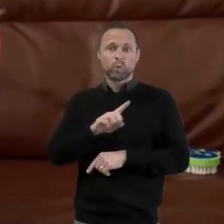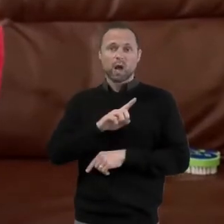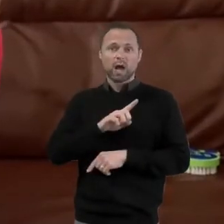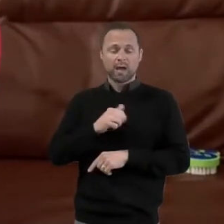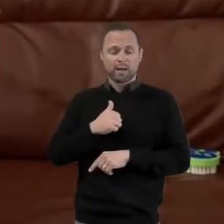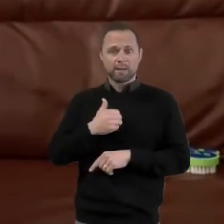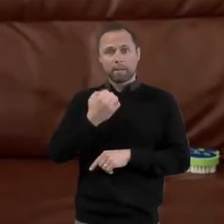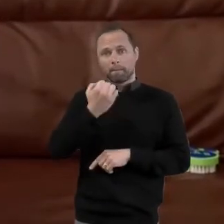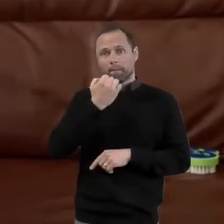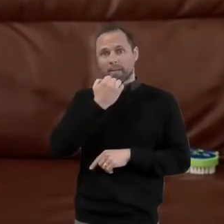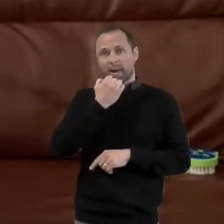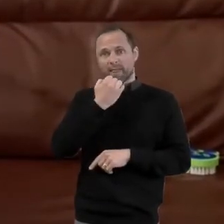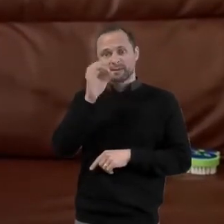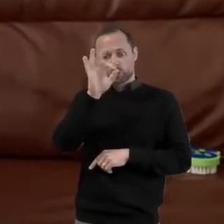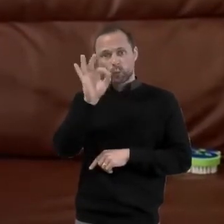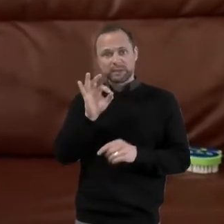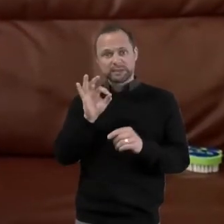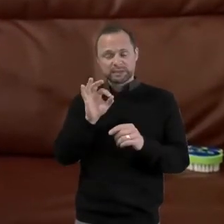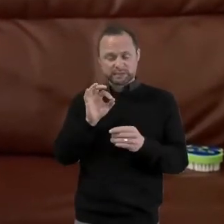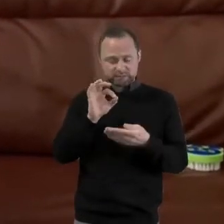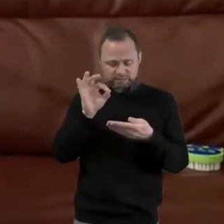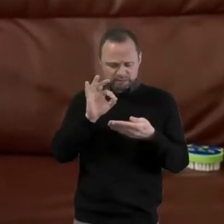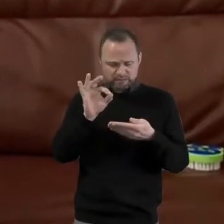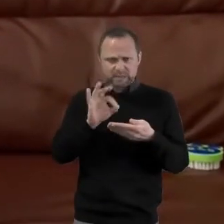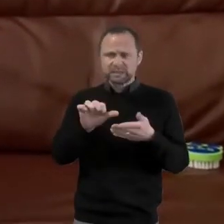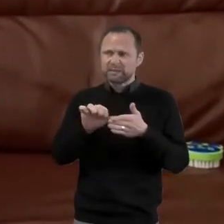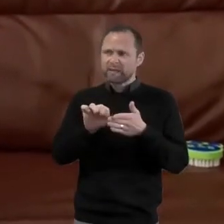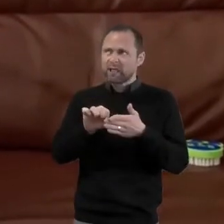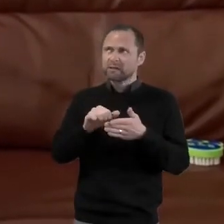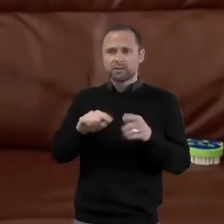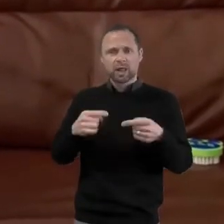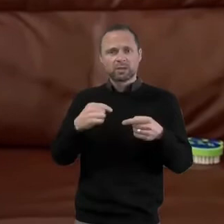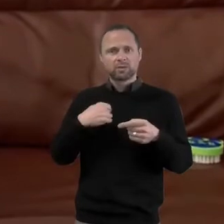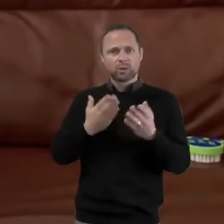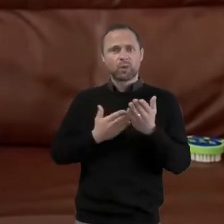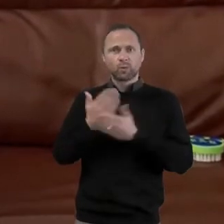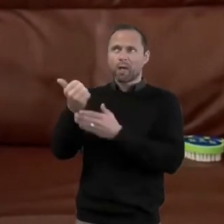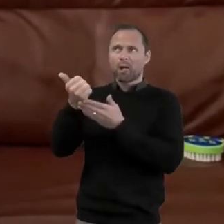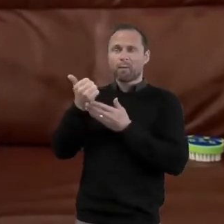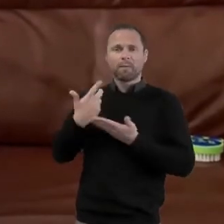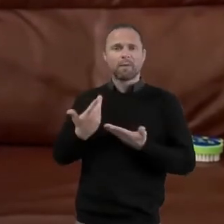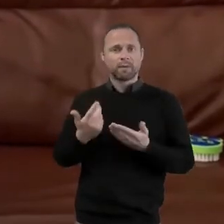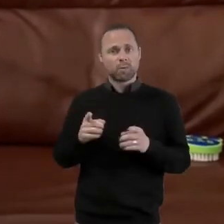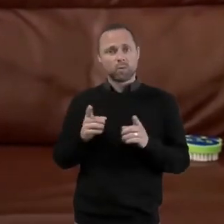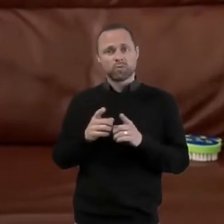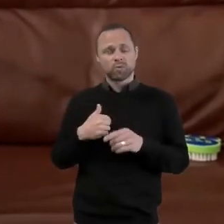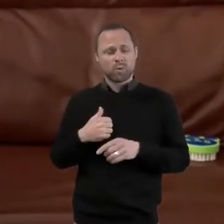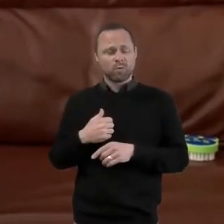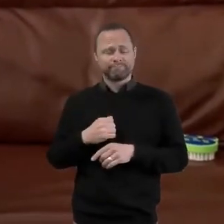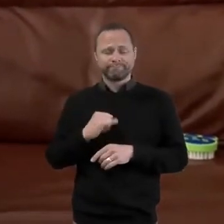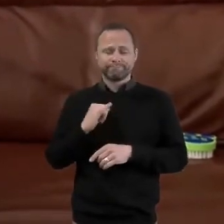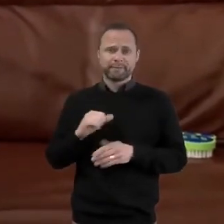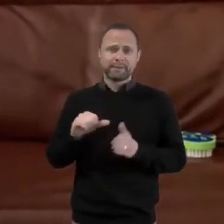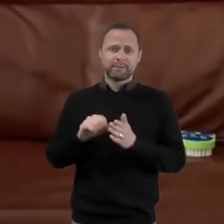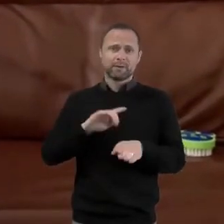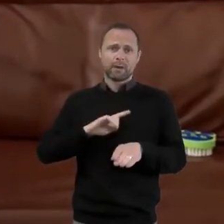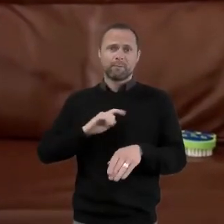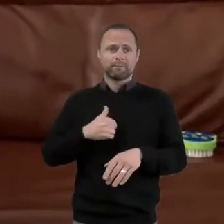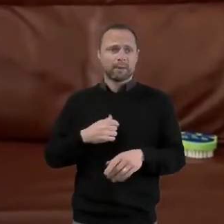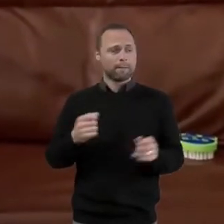do this maths quiz and they helped me get through that. And it's been really hard because I haven't seen my baby cousin